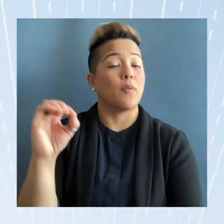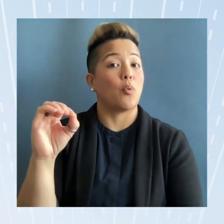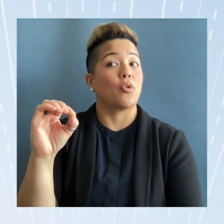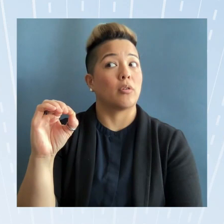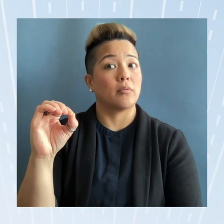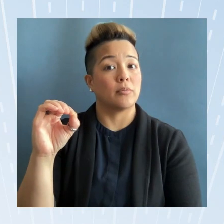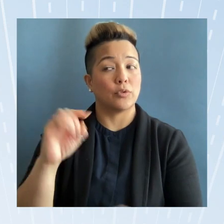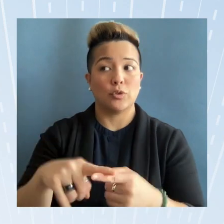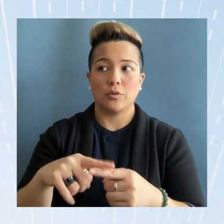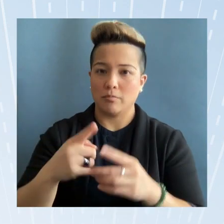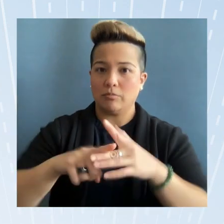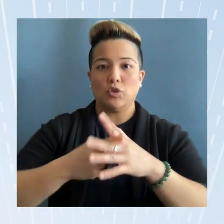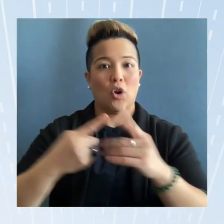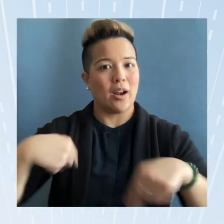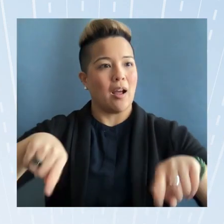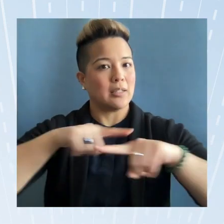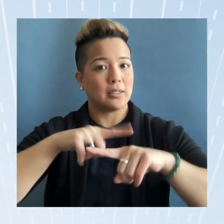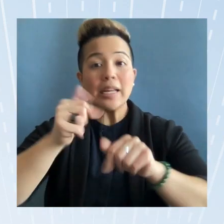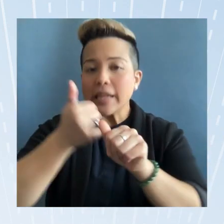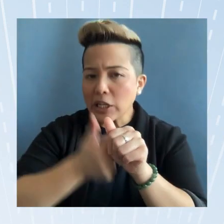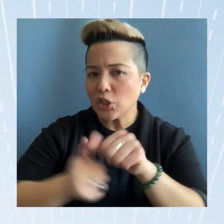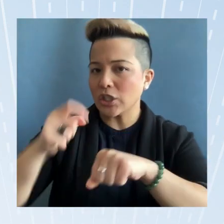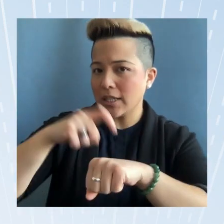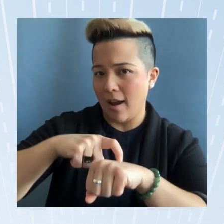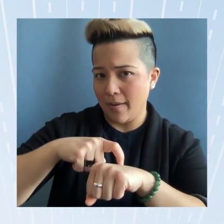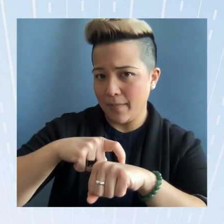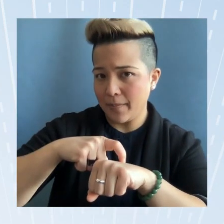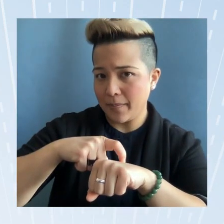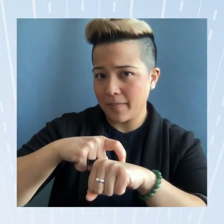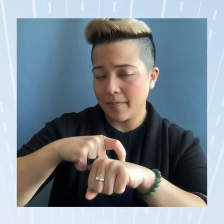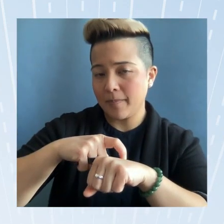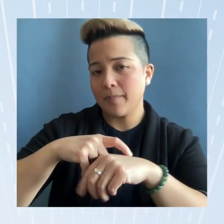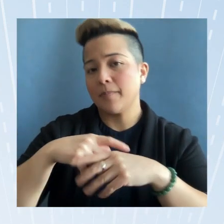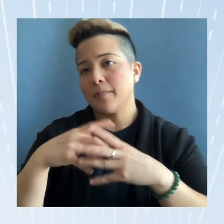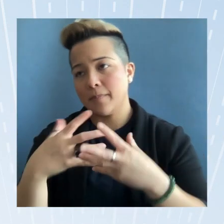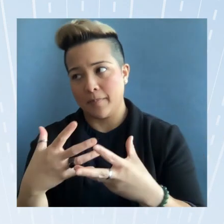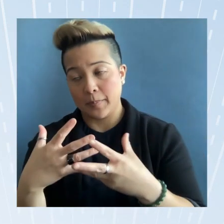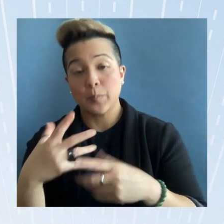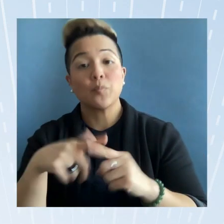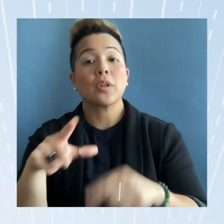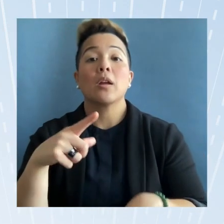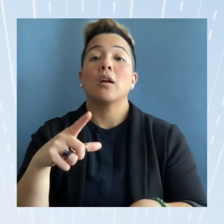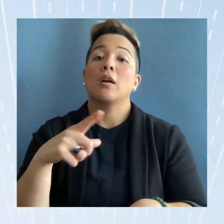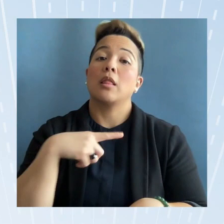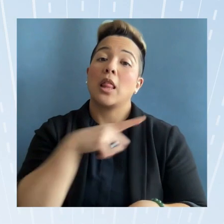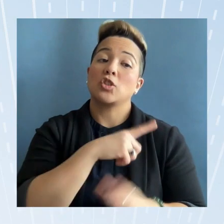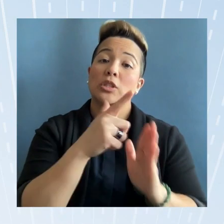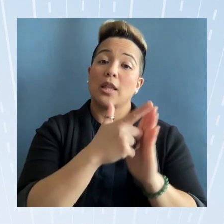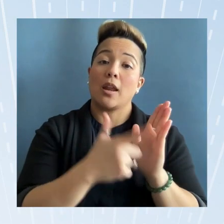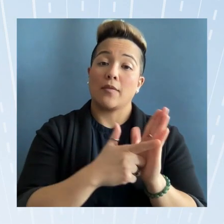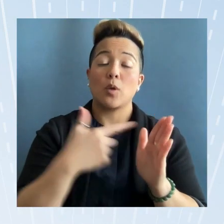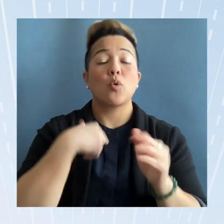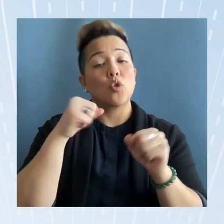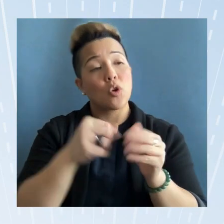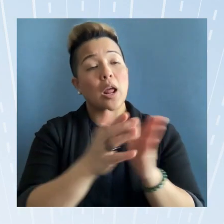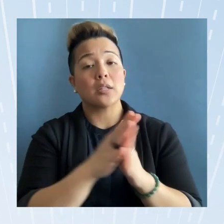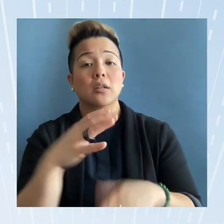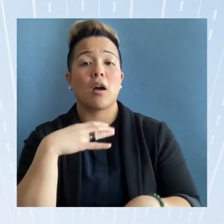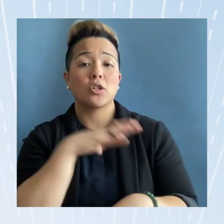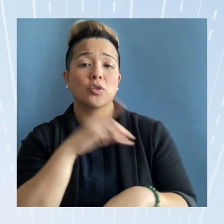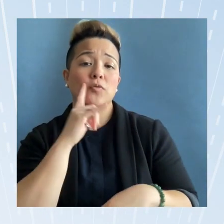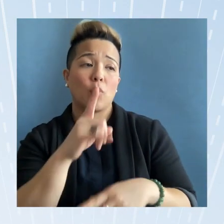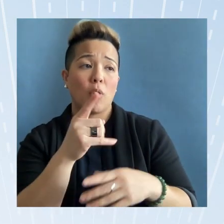initiate us each time but legislatively we could ask Congress for a line of funding